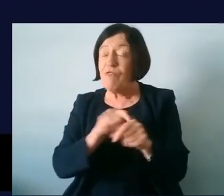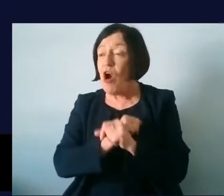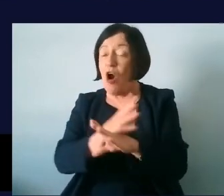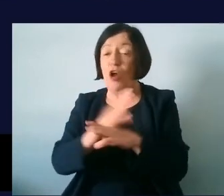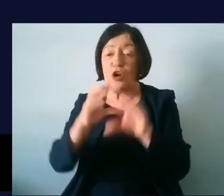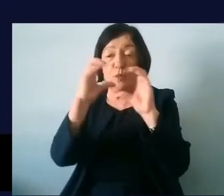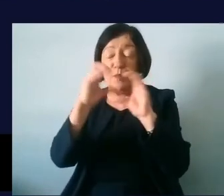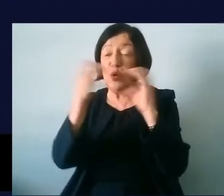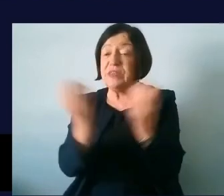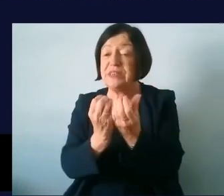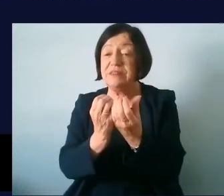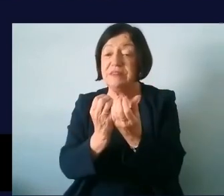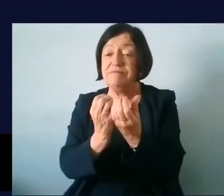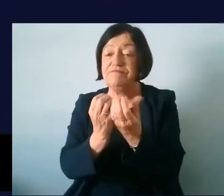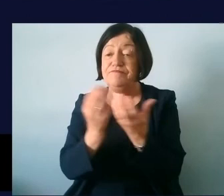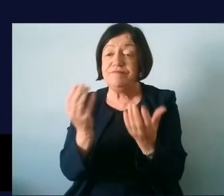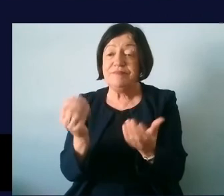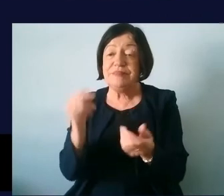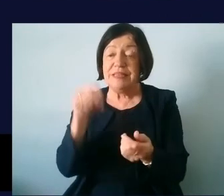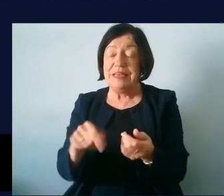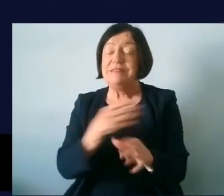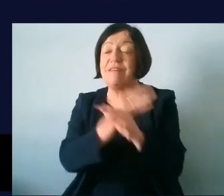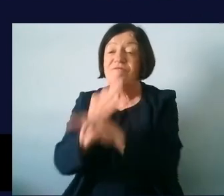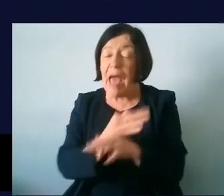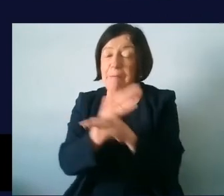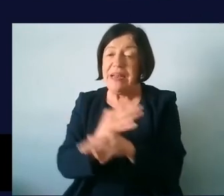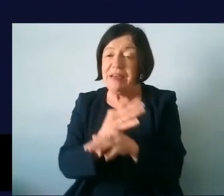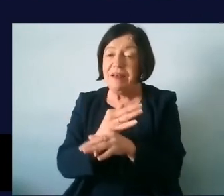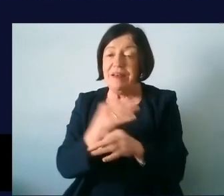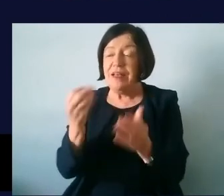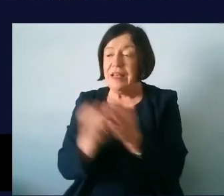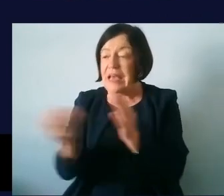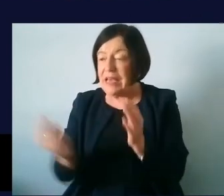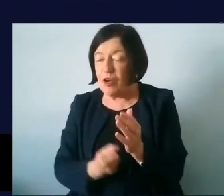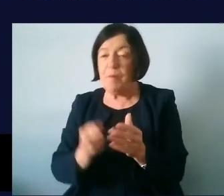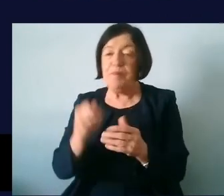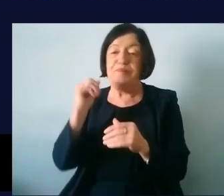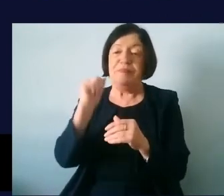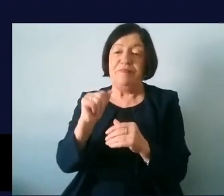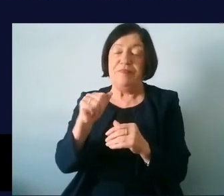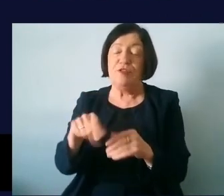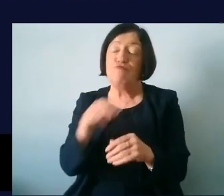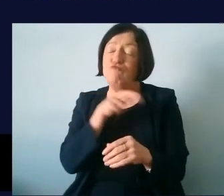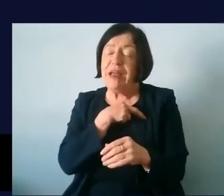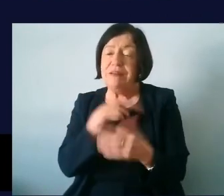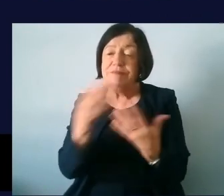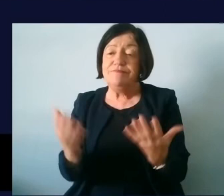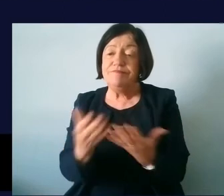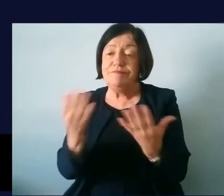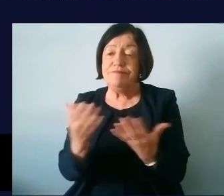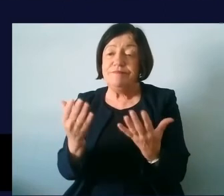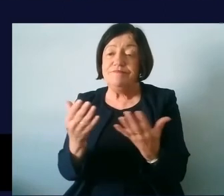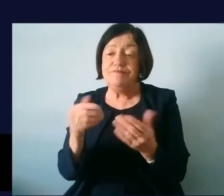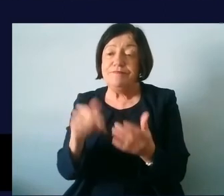actually down to you know it's the family the family income the family status that's actually the the the uh